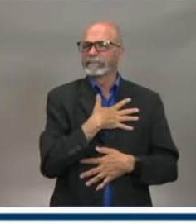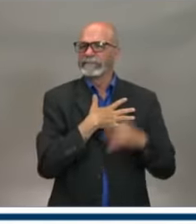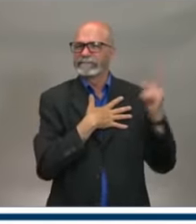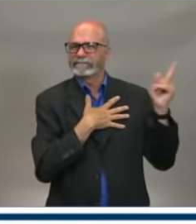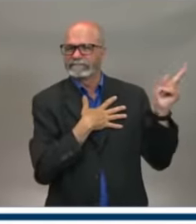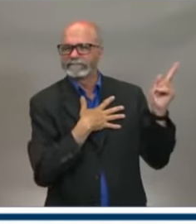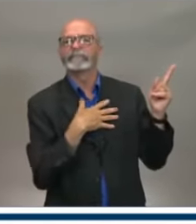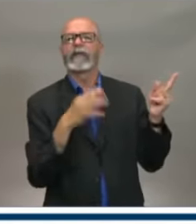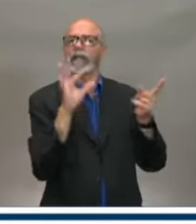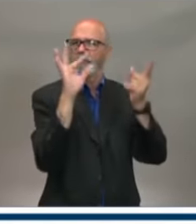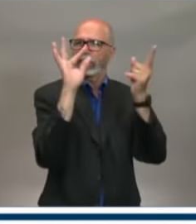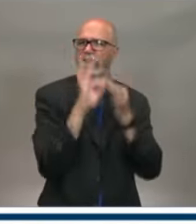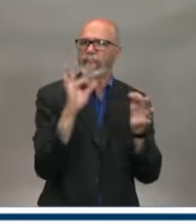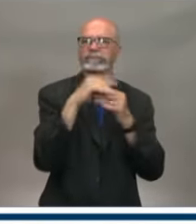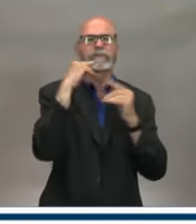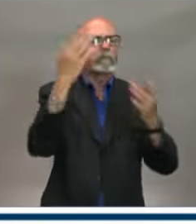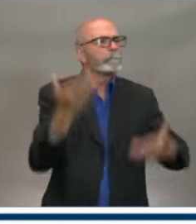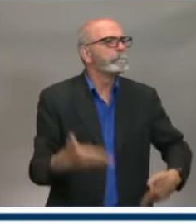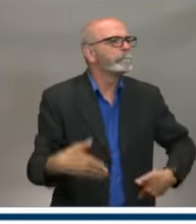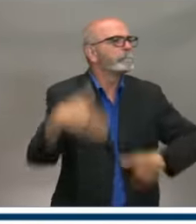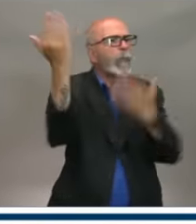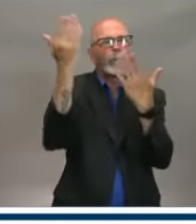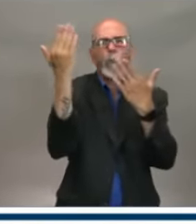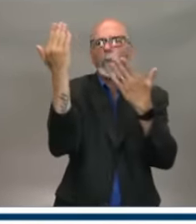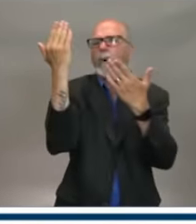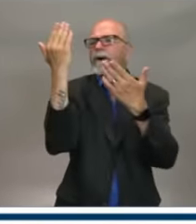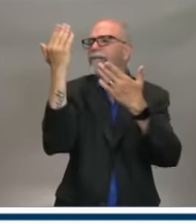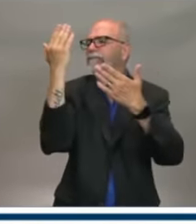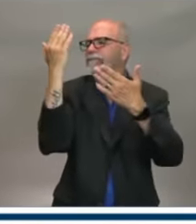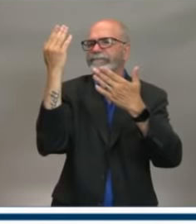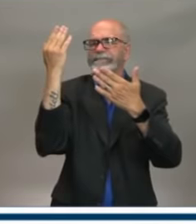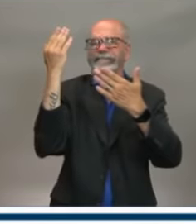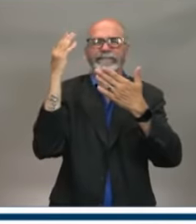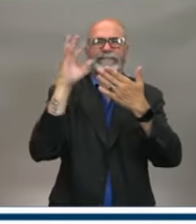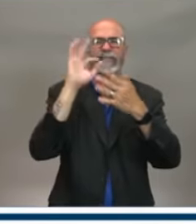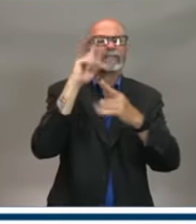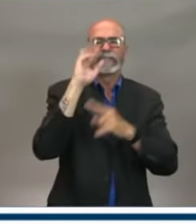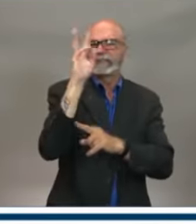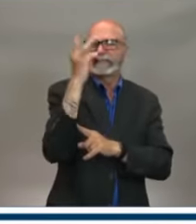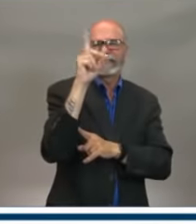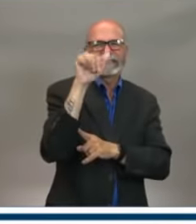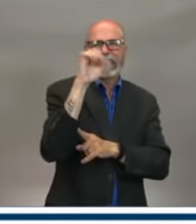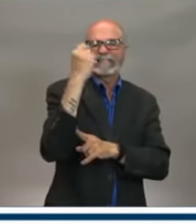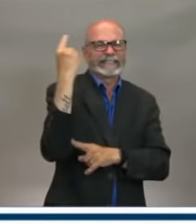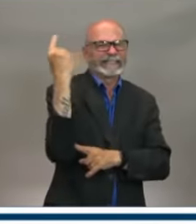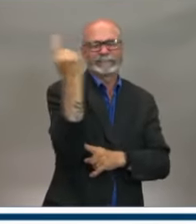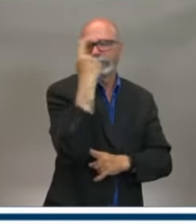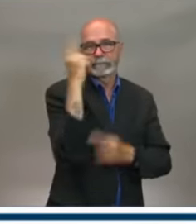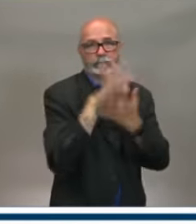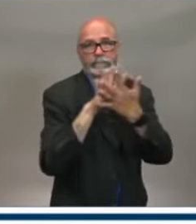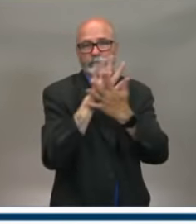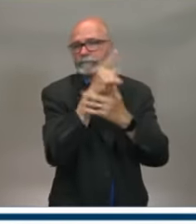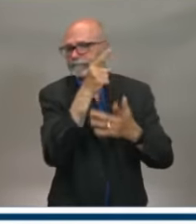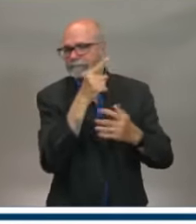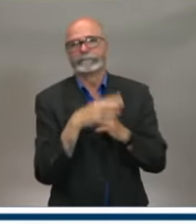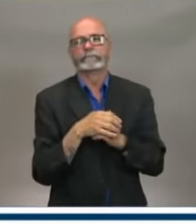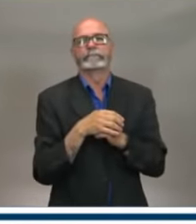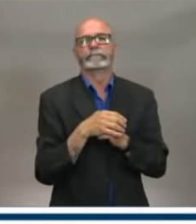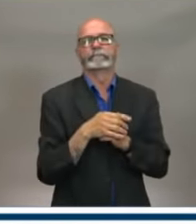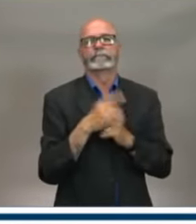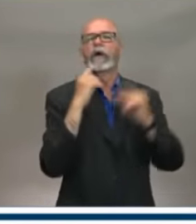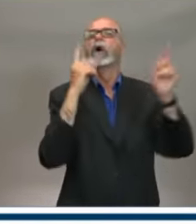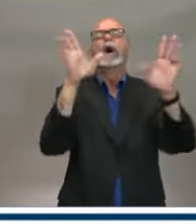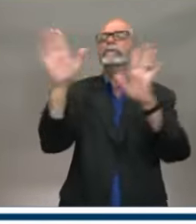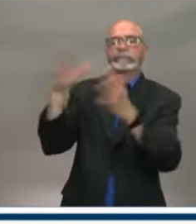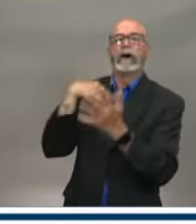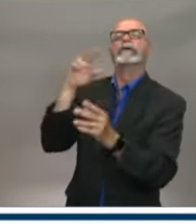and how far along are these discussions? Well, I've been very clear that that's a collective bargaining process. You can have